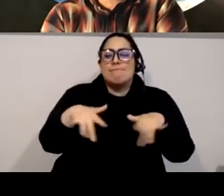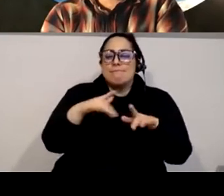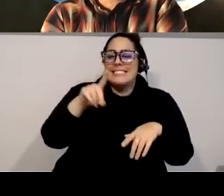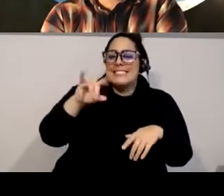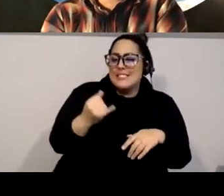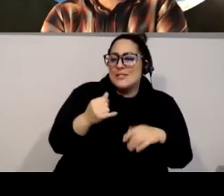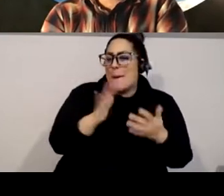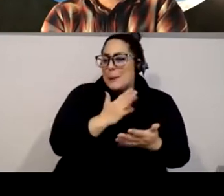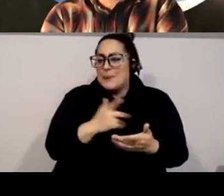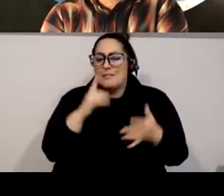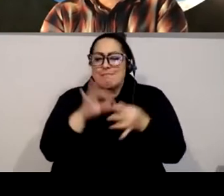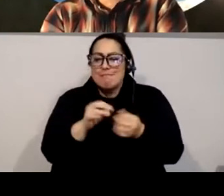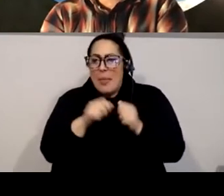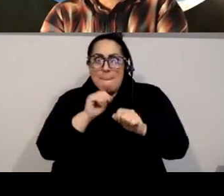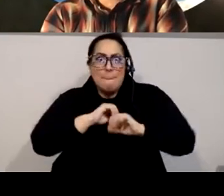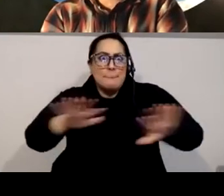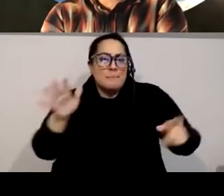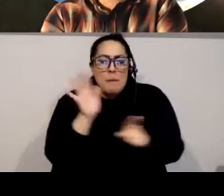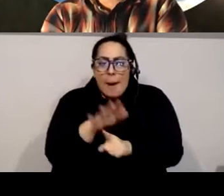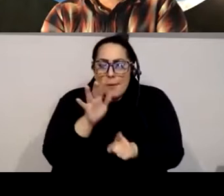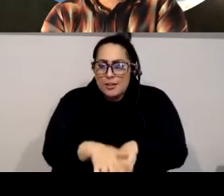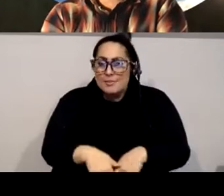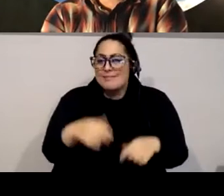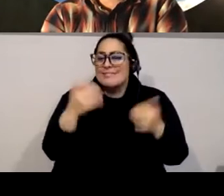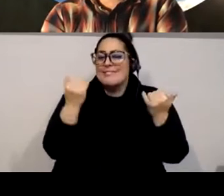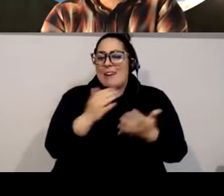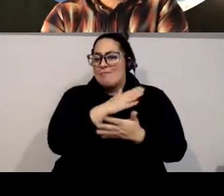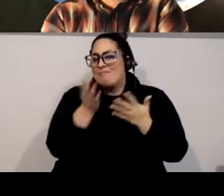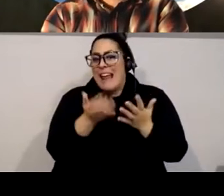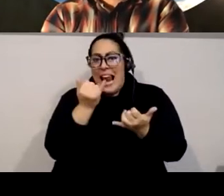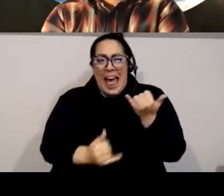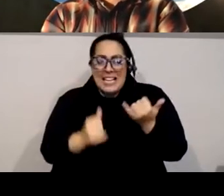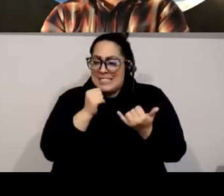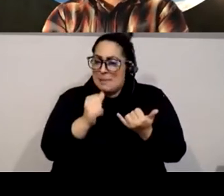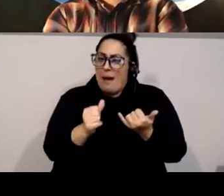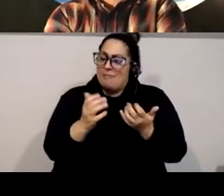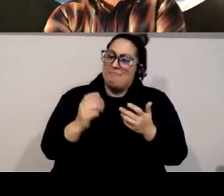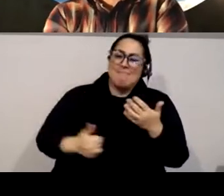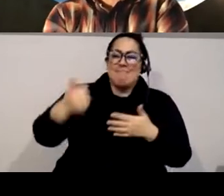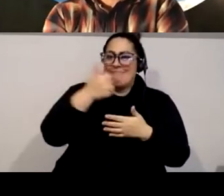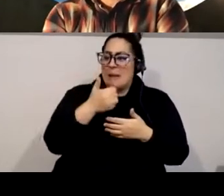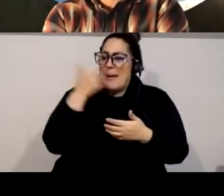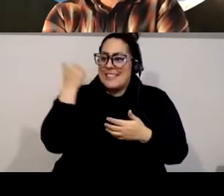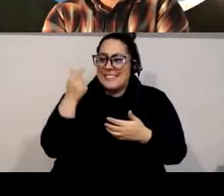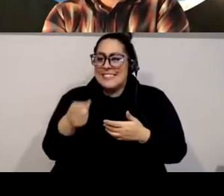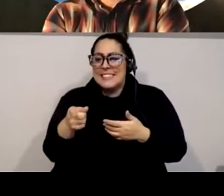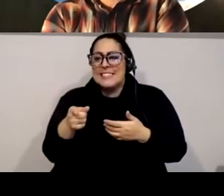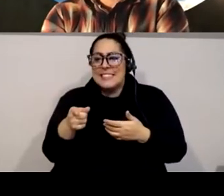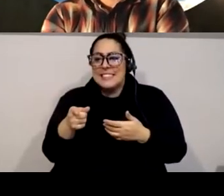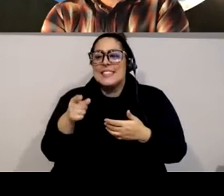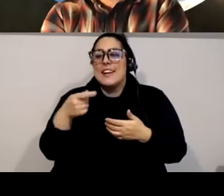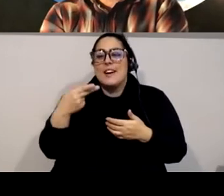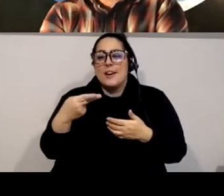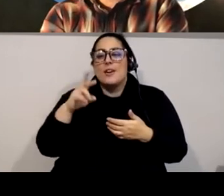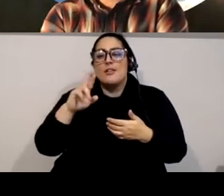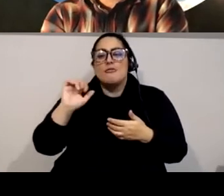And now, of course, last but not least, our moderator tonight is the editor-in-chief and co-founder of Hyperallergic. Praag Vartanian is